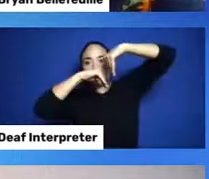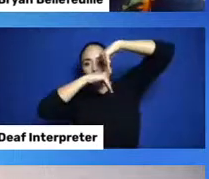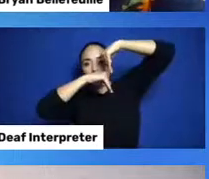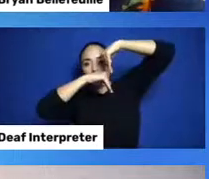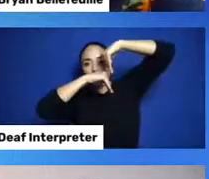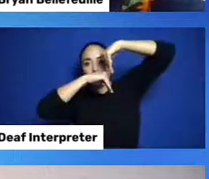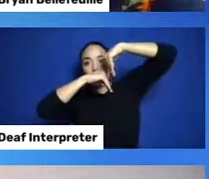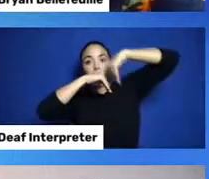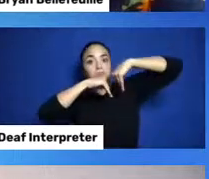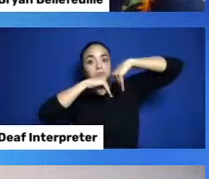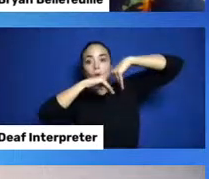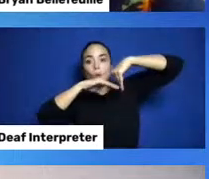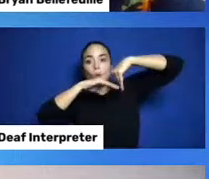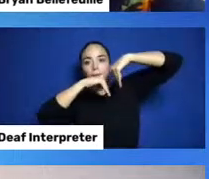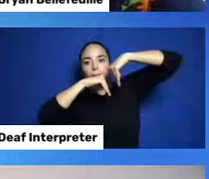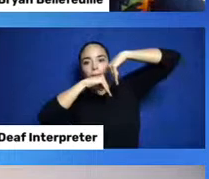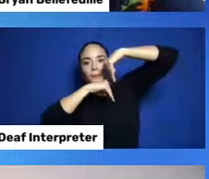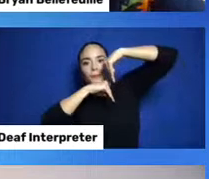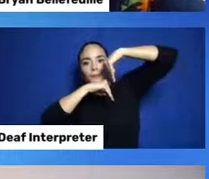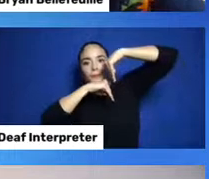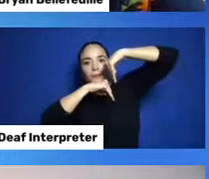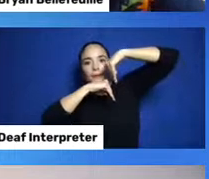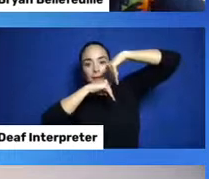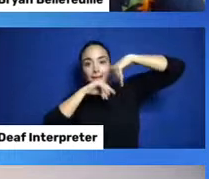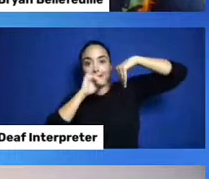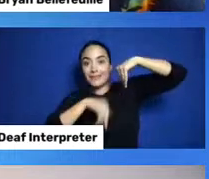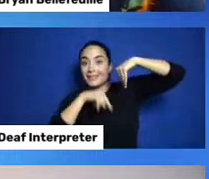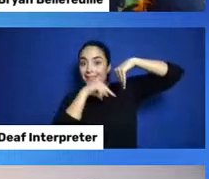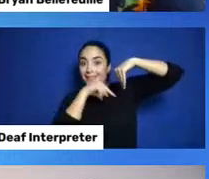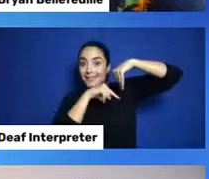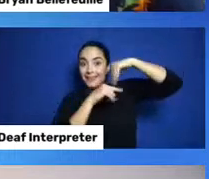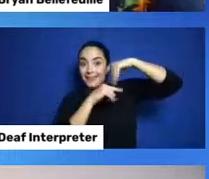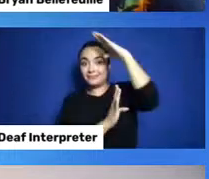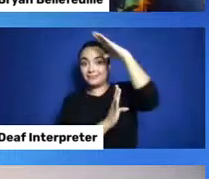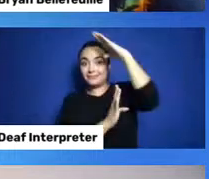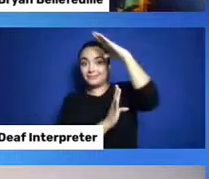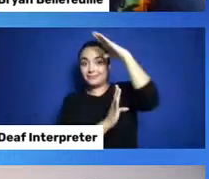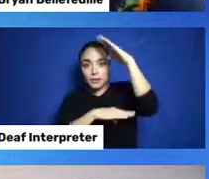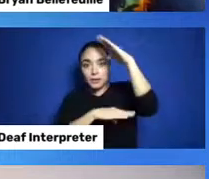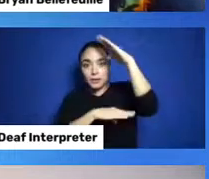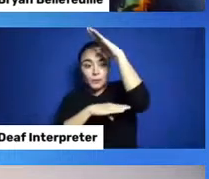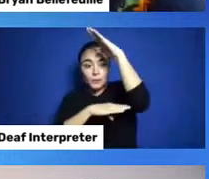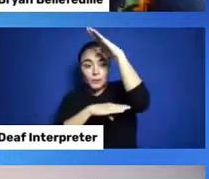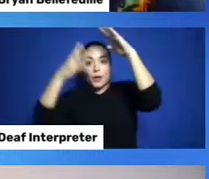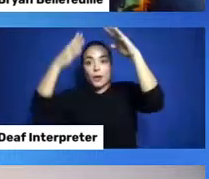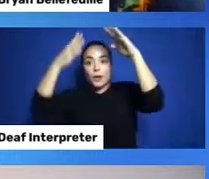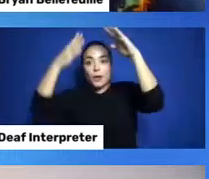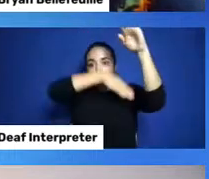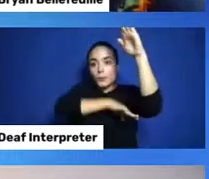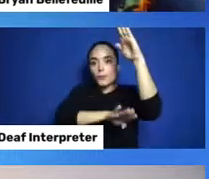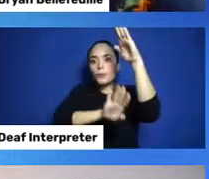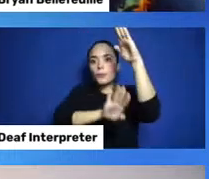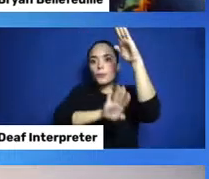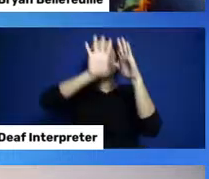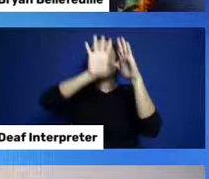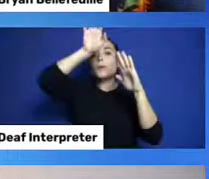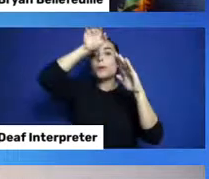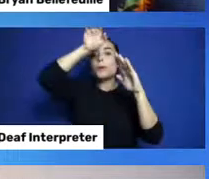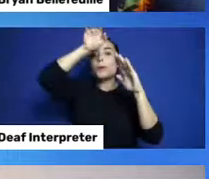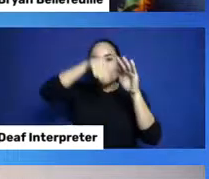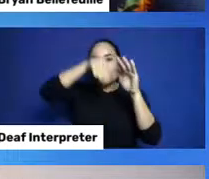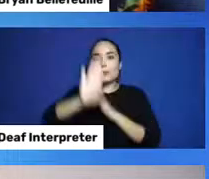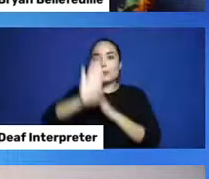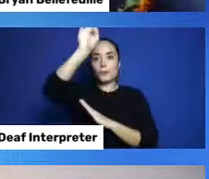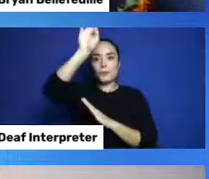room for air to come in. And, here I have my blue air coming in. And, it's going towards the fire.